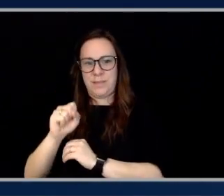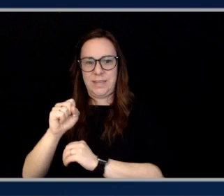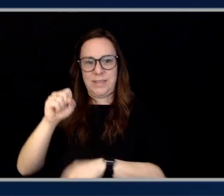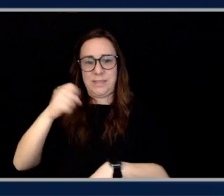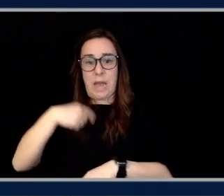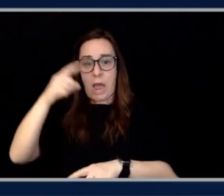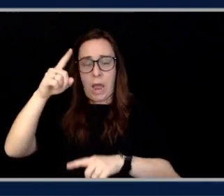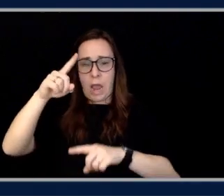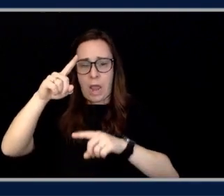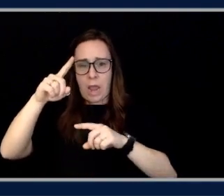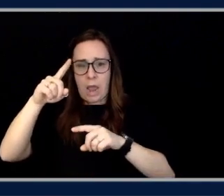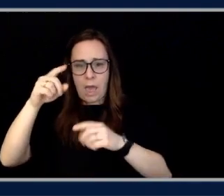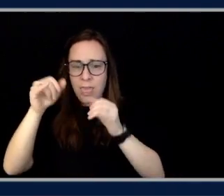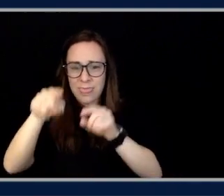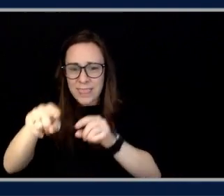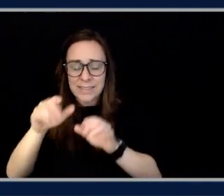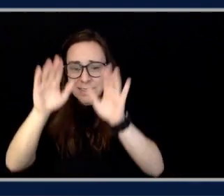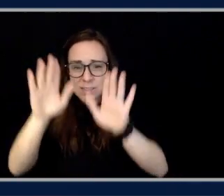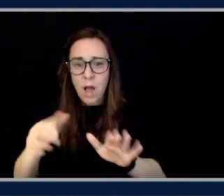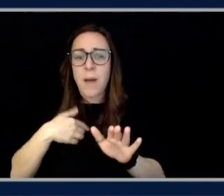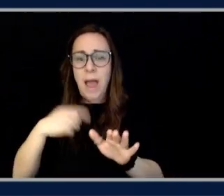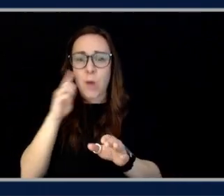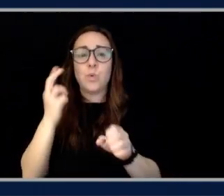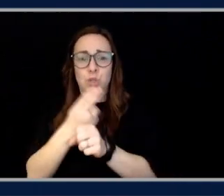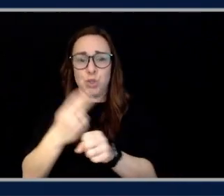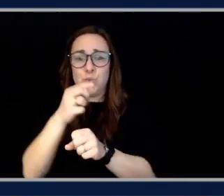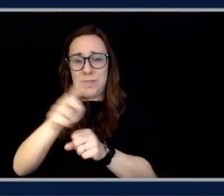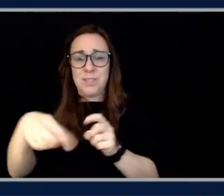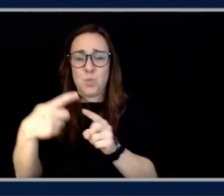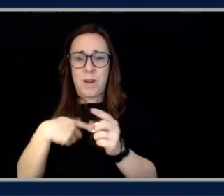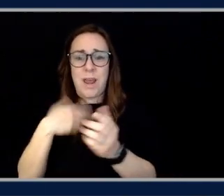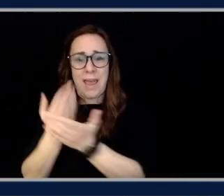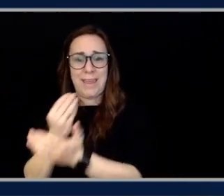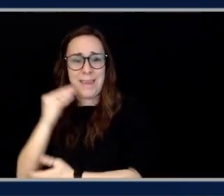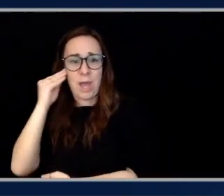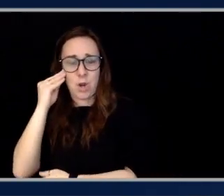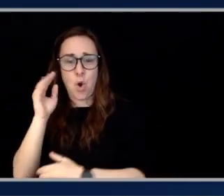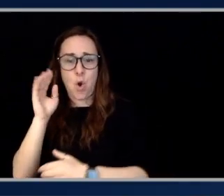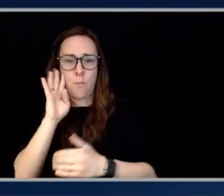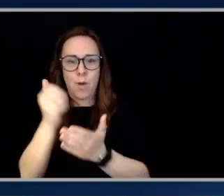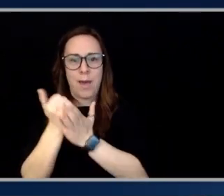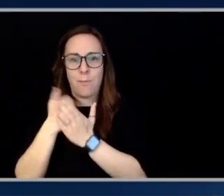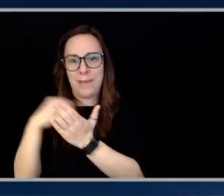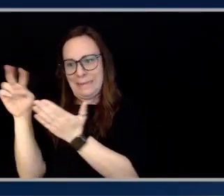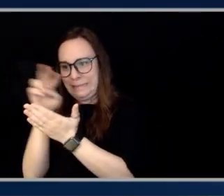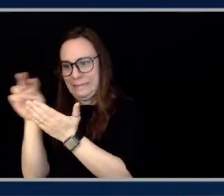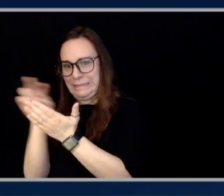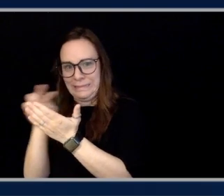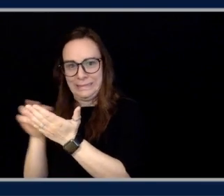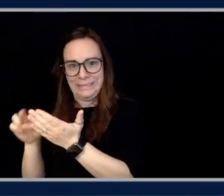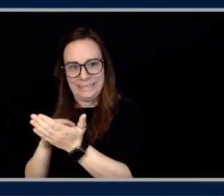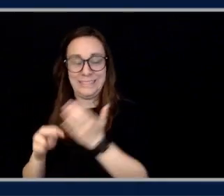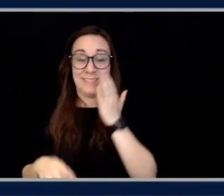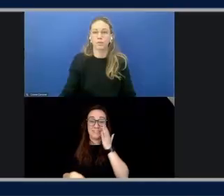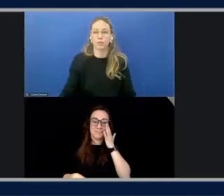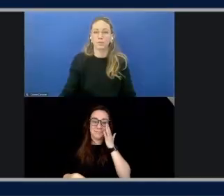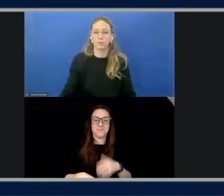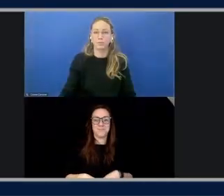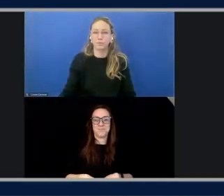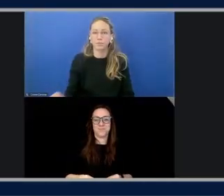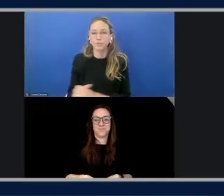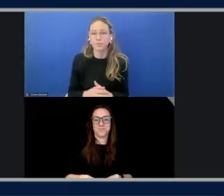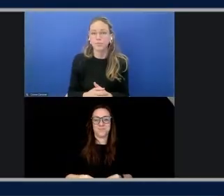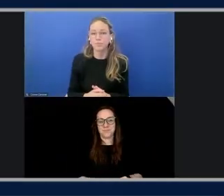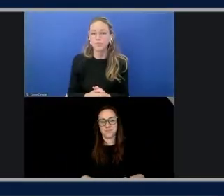myself when I get back home. This is pretty awesome. Yeah, that's so cool. It's great. So I want to show you one more thing. Please. And this time we're going to use,